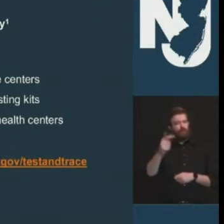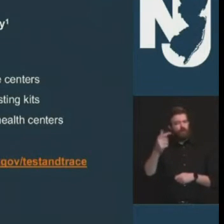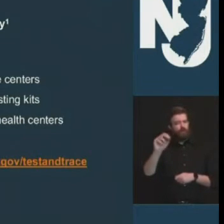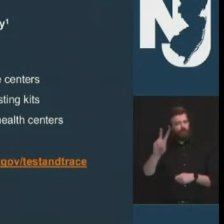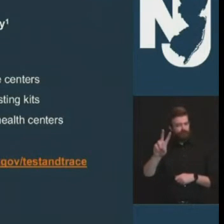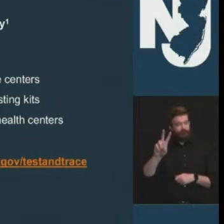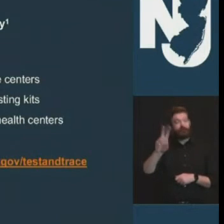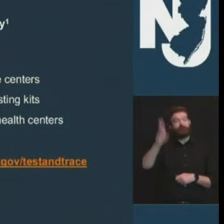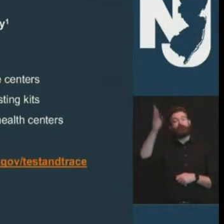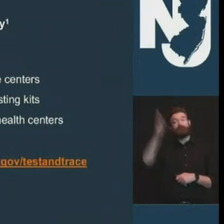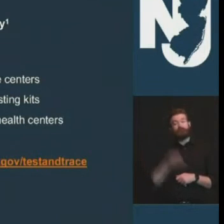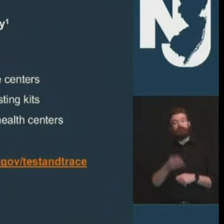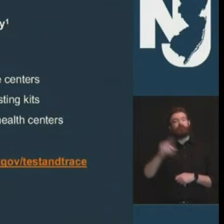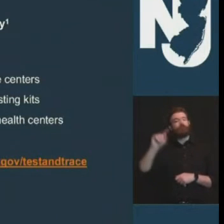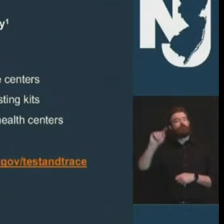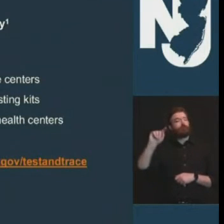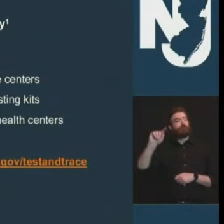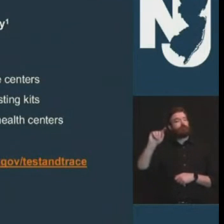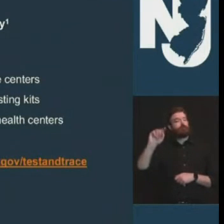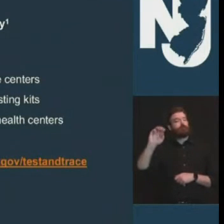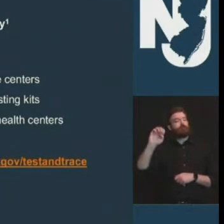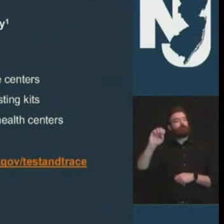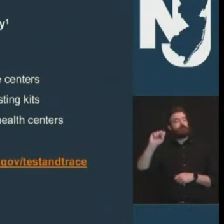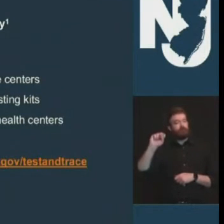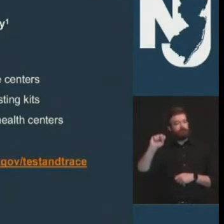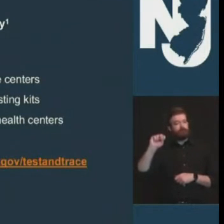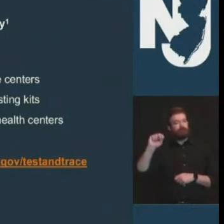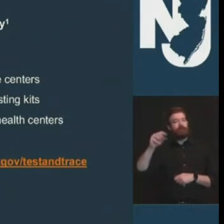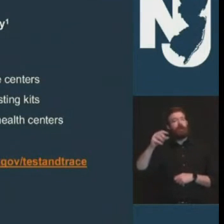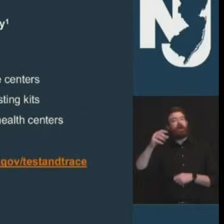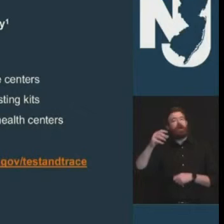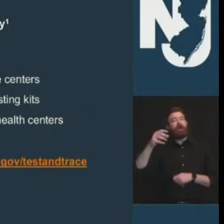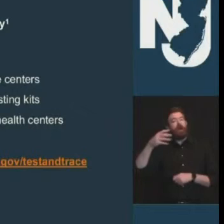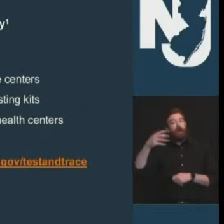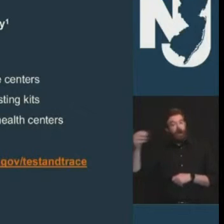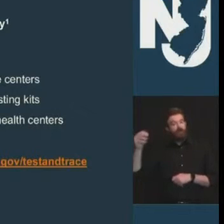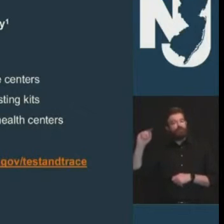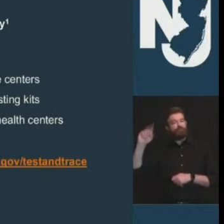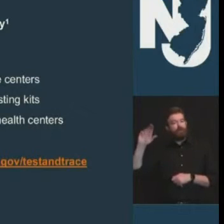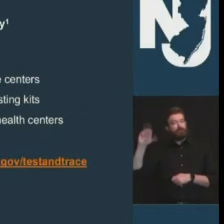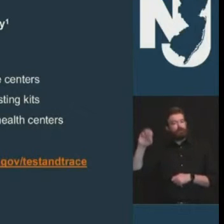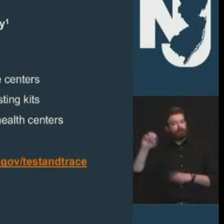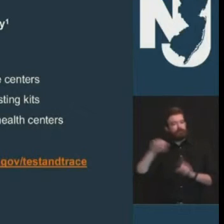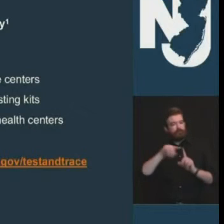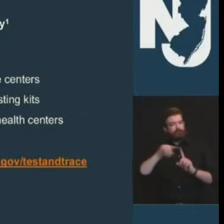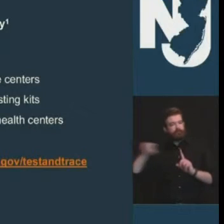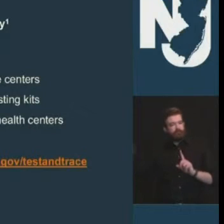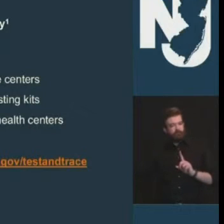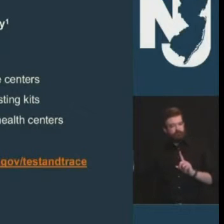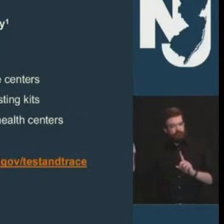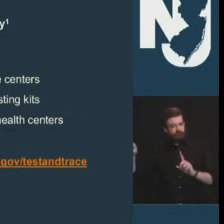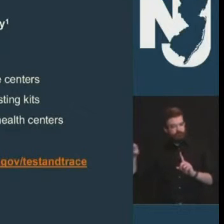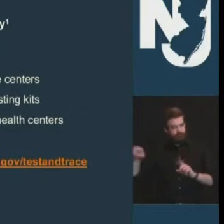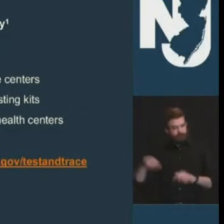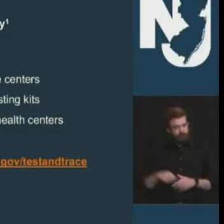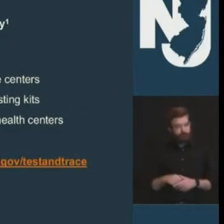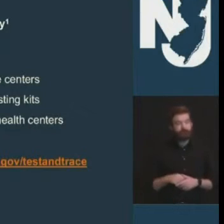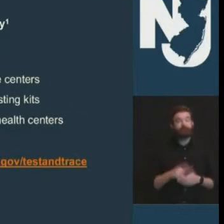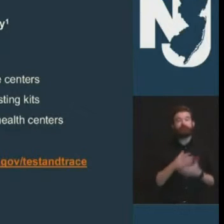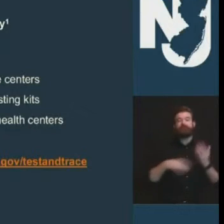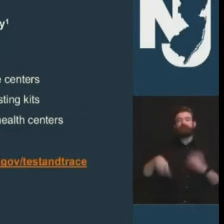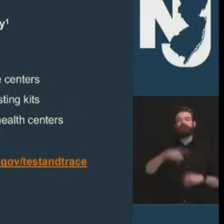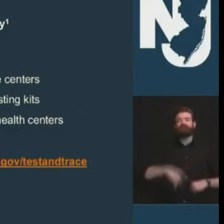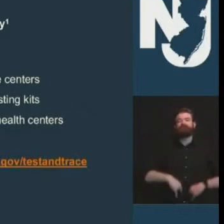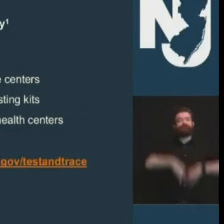test and trace and for pop-up testing we are collaborating collaborating at the state level with